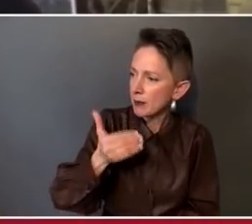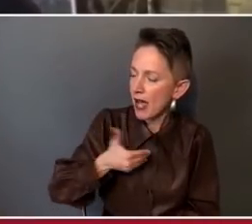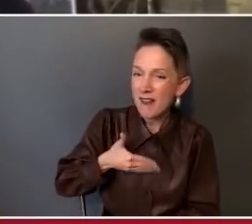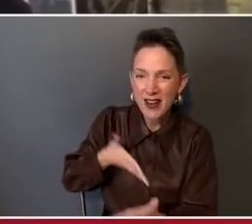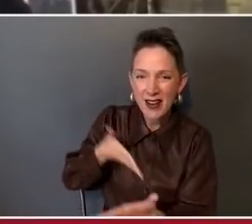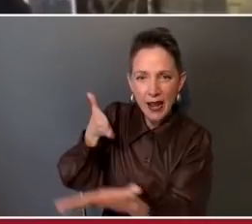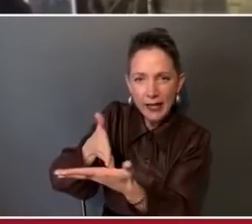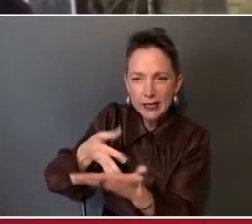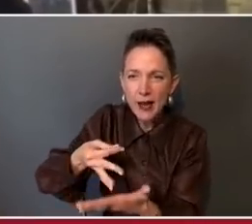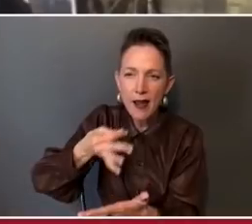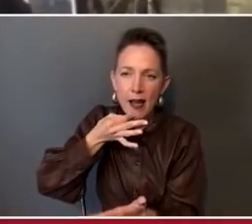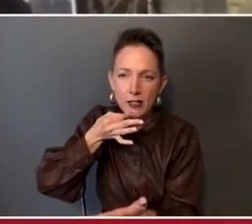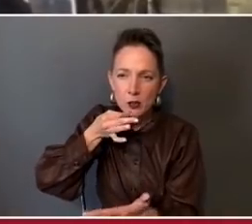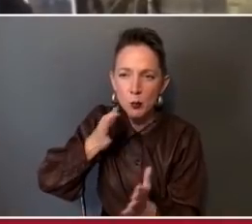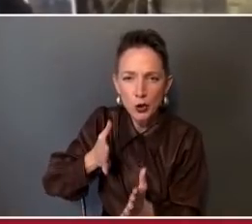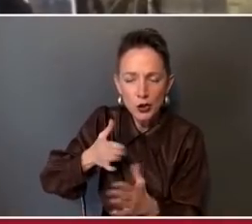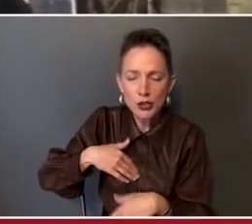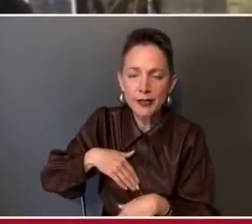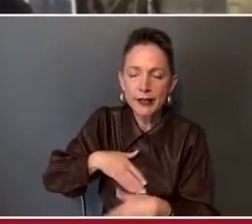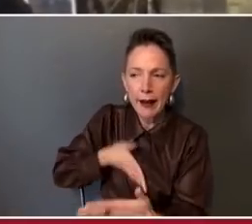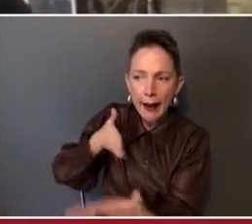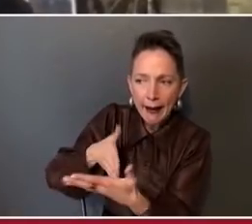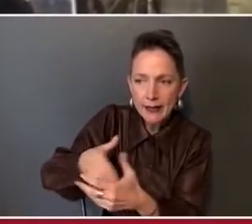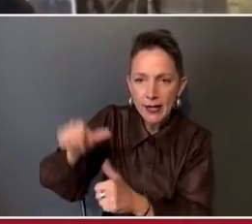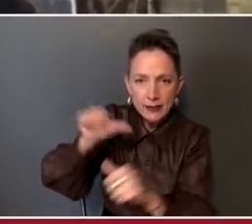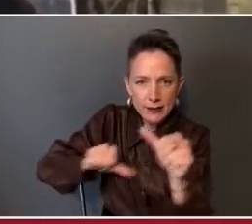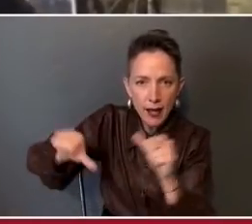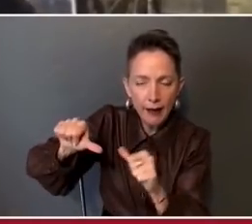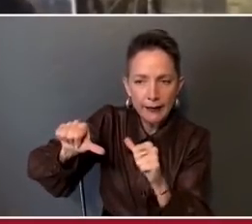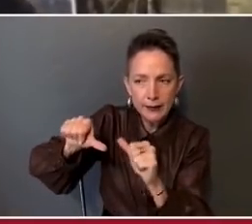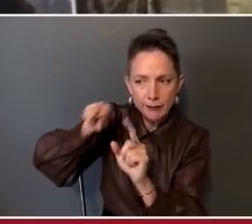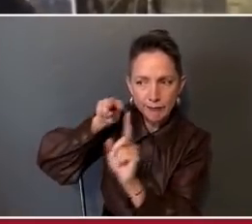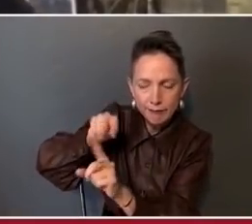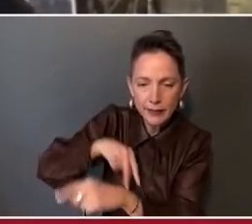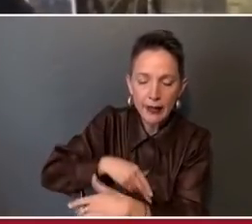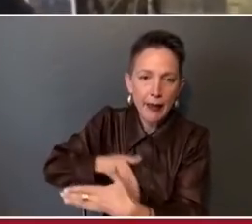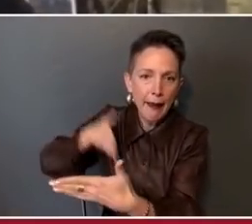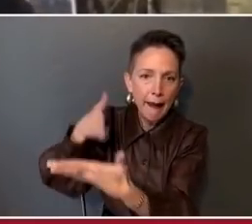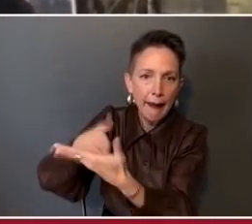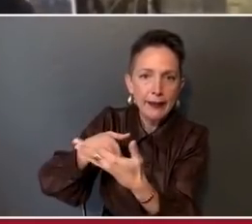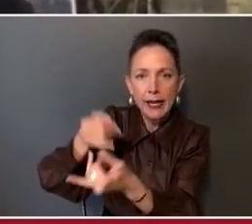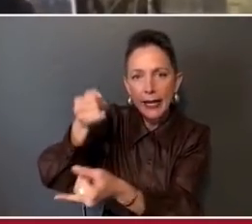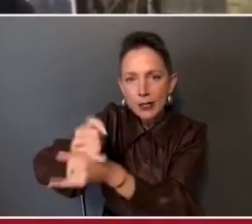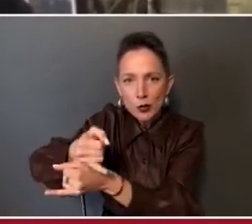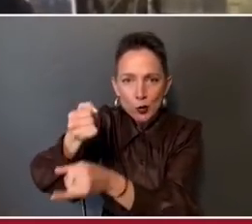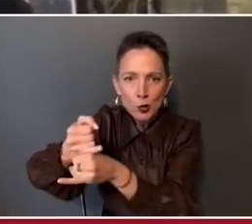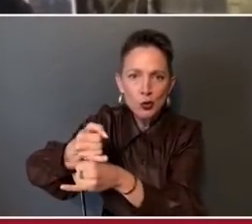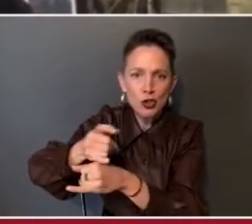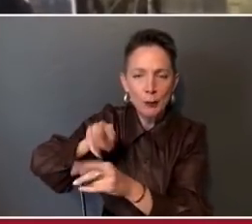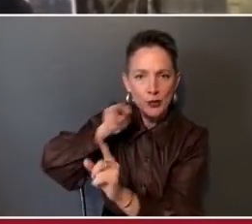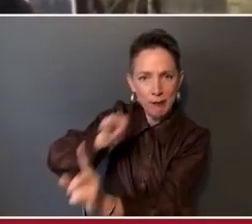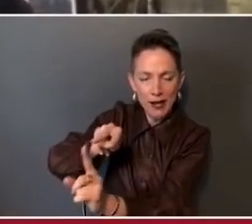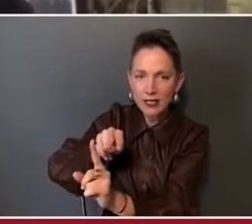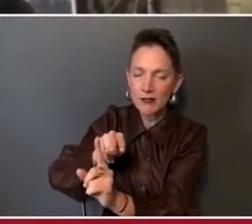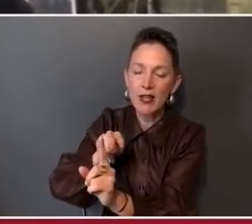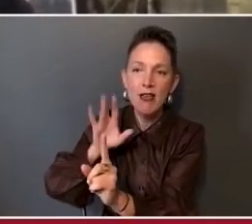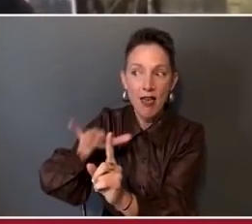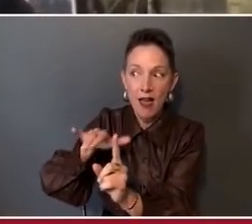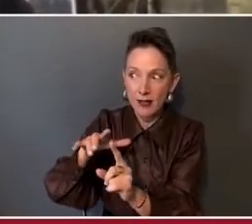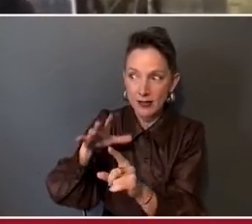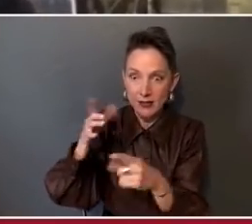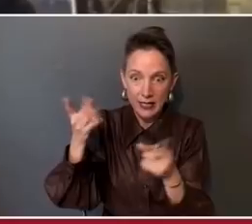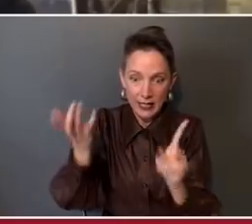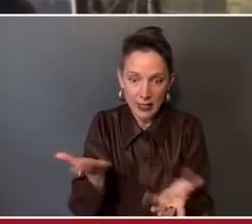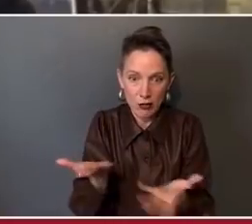-expert, anti-scientific, anti-institutionalist kind of perspective that is in this country today.